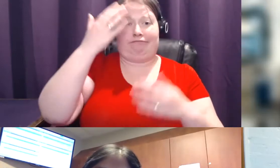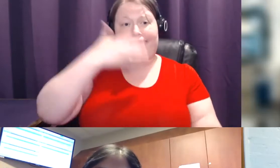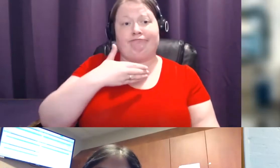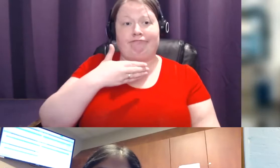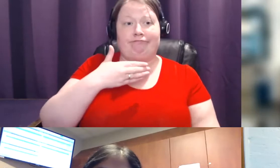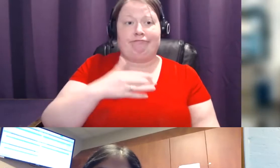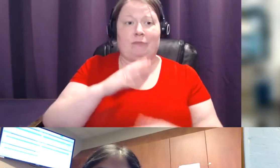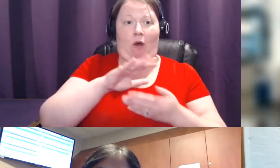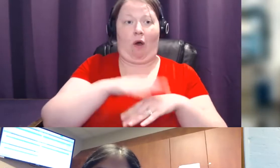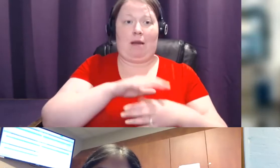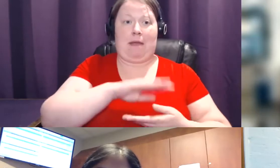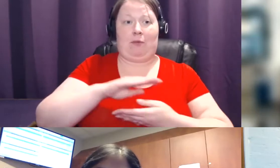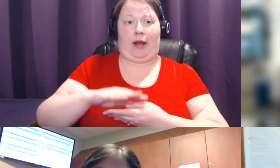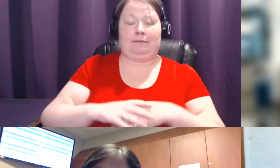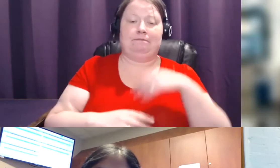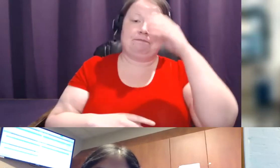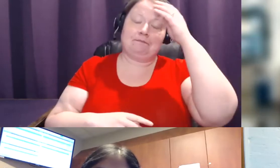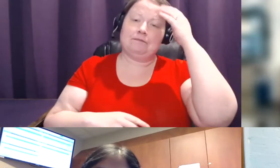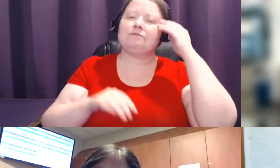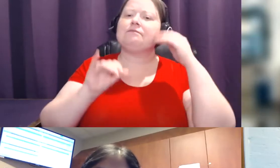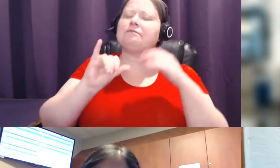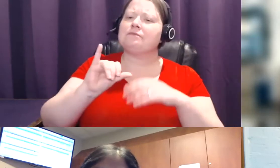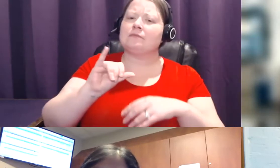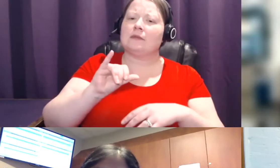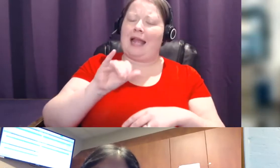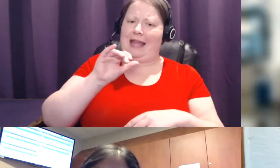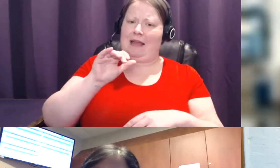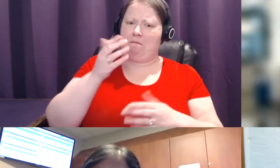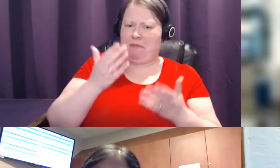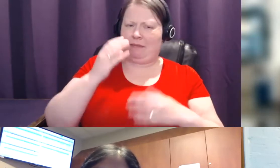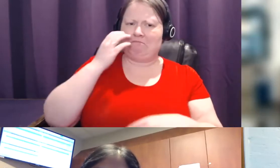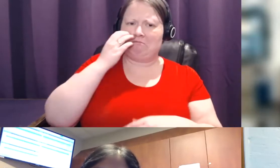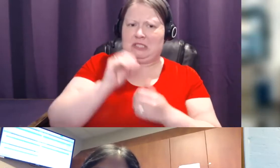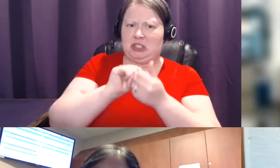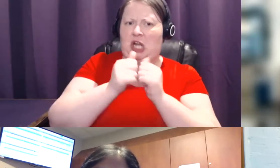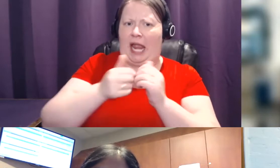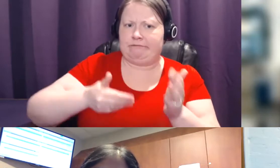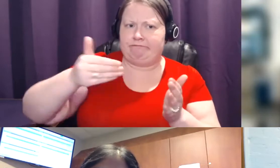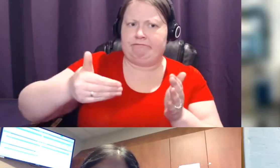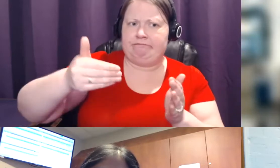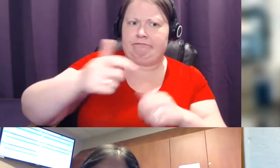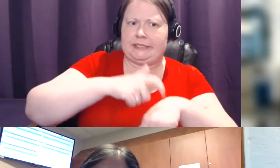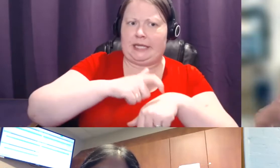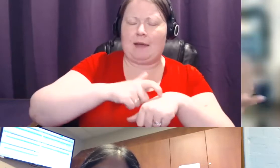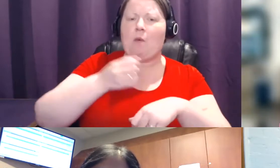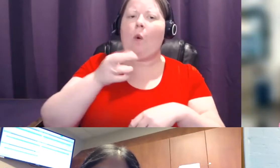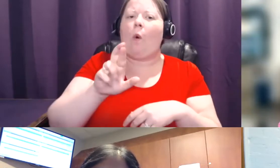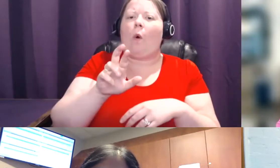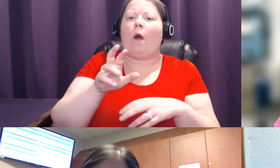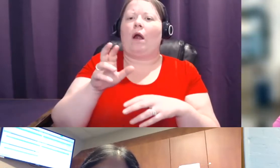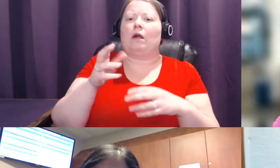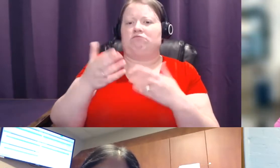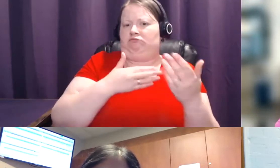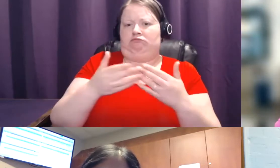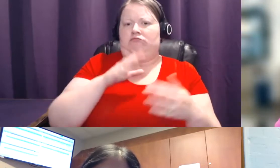the density change over time or is it the same from, you know, when you're a teenager all the way